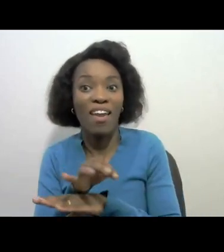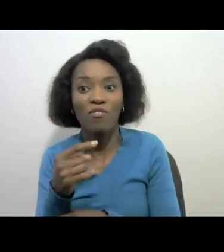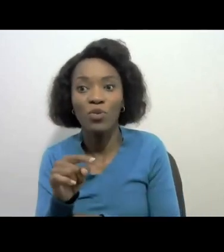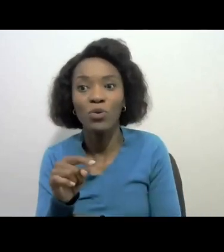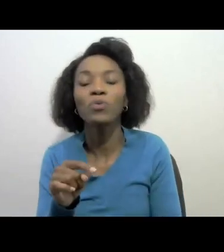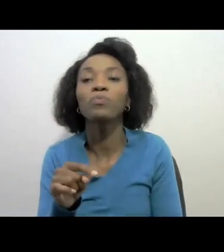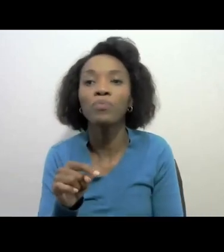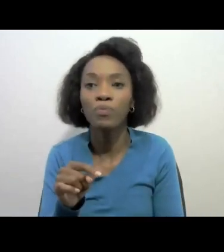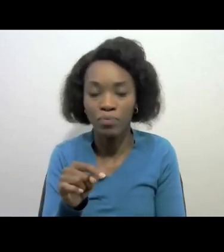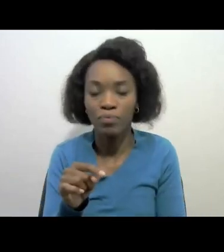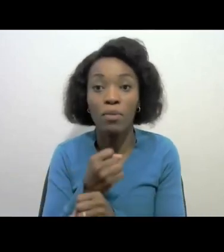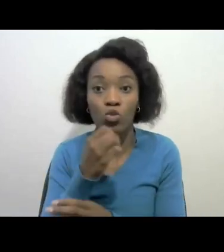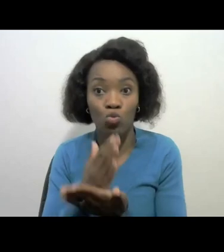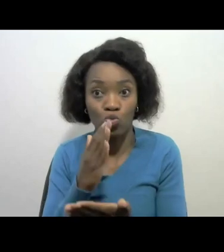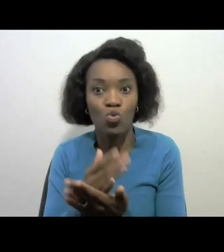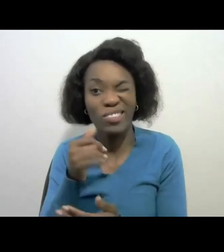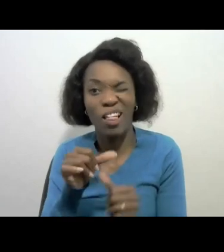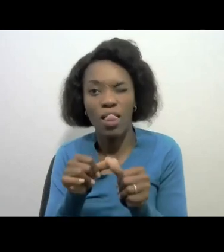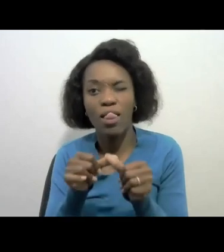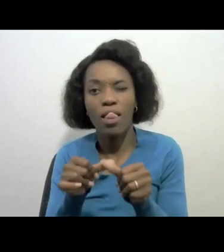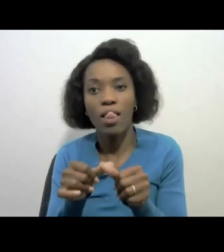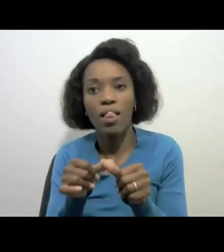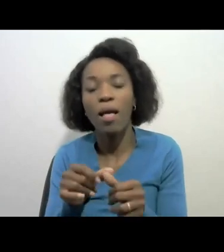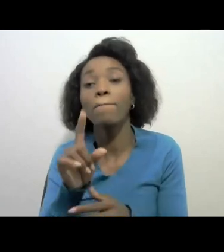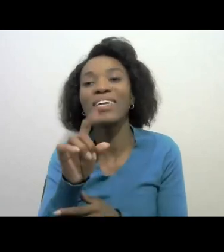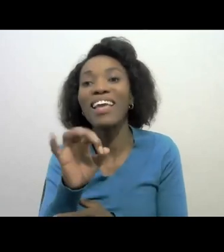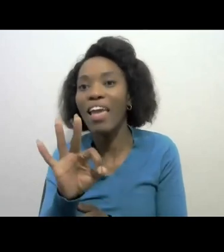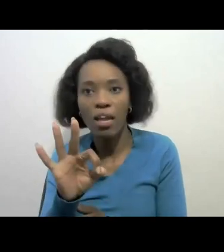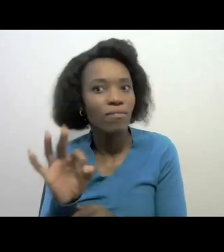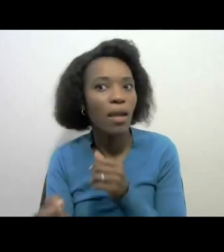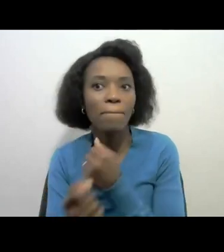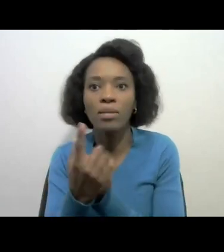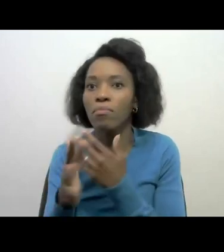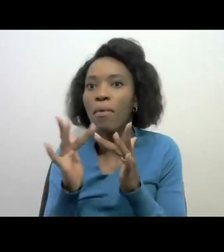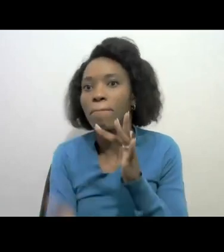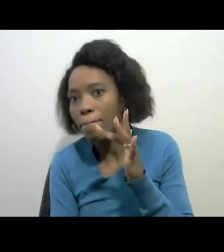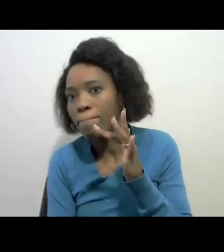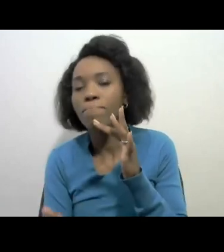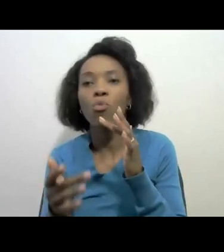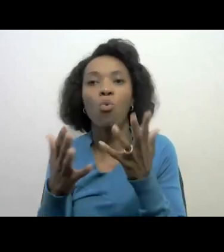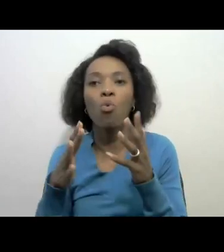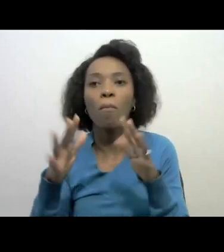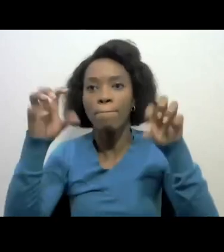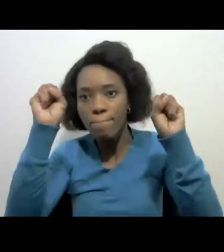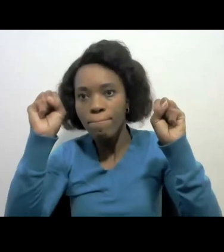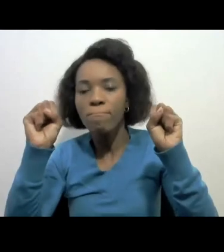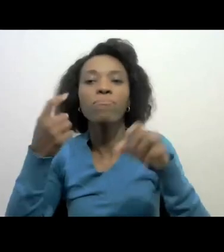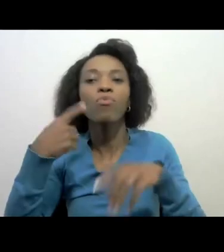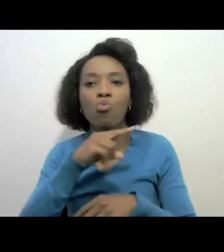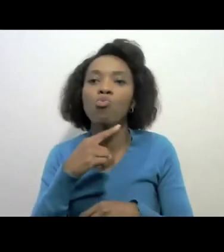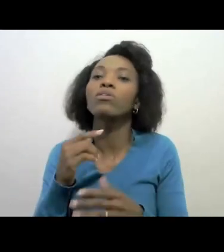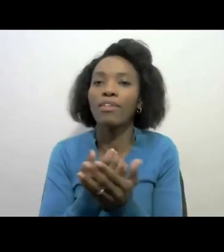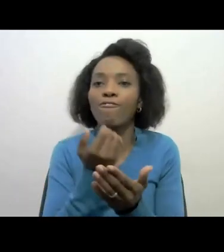make sure that he still stays on but if for whatever reason you get cut off we are saving this